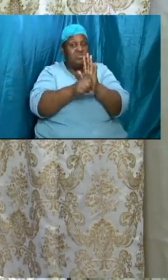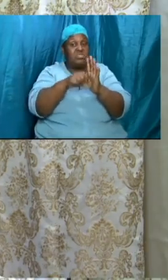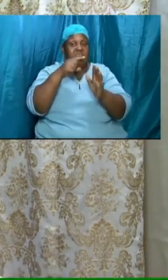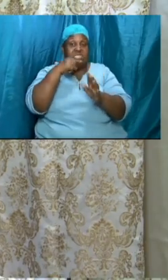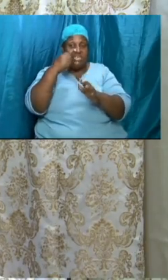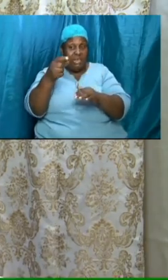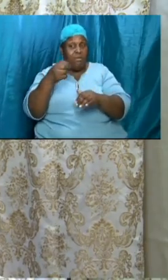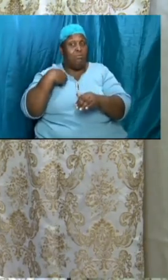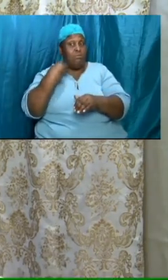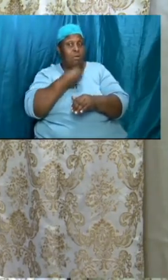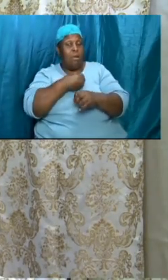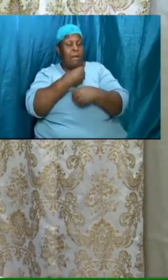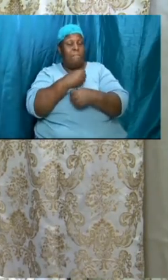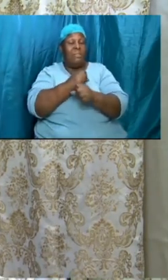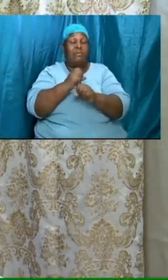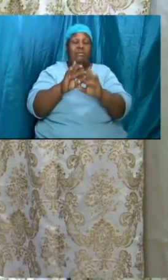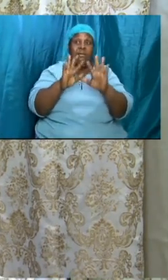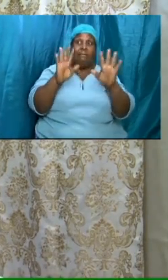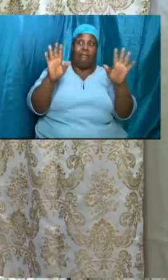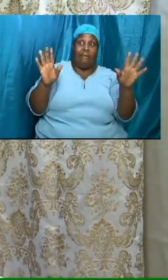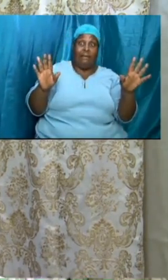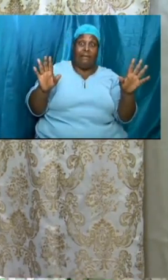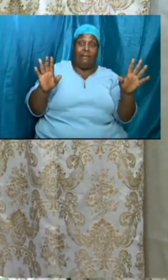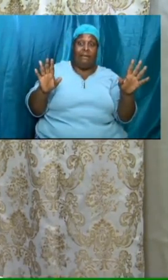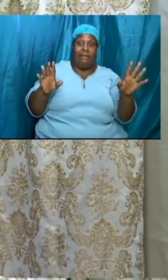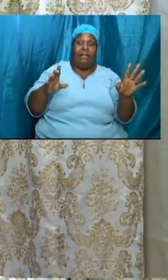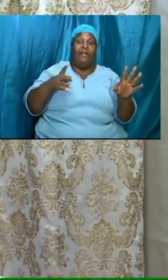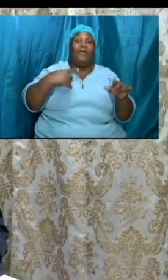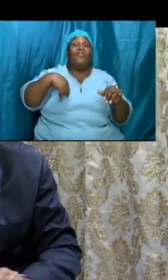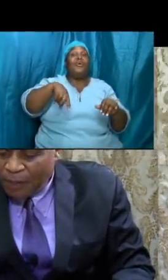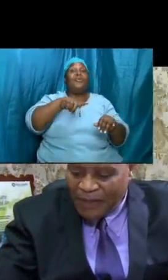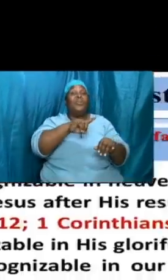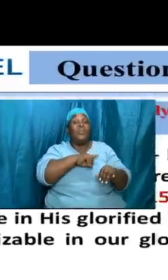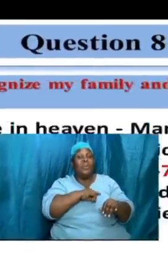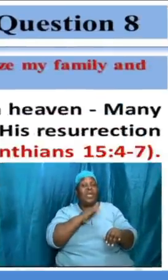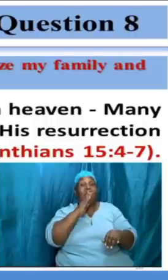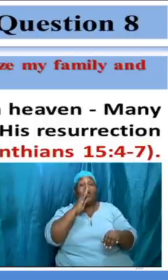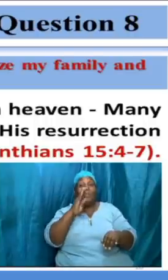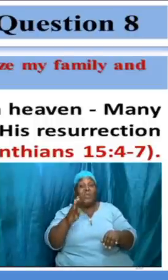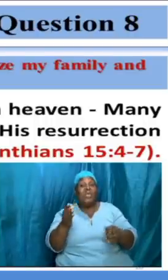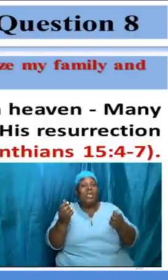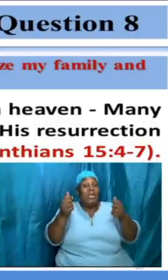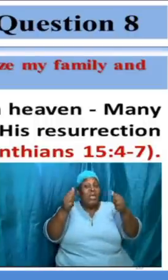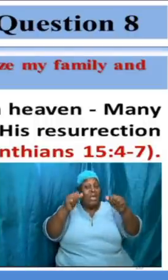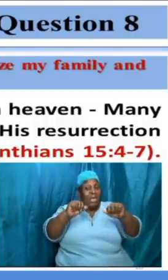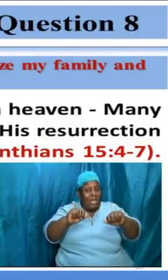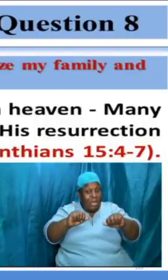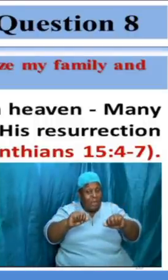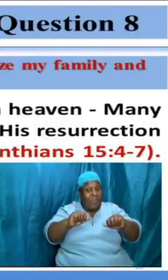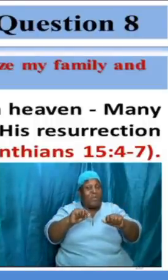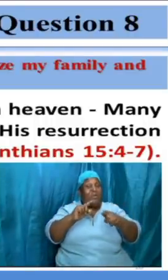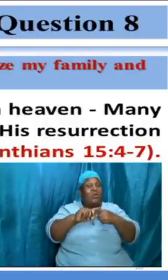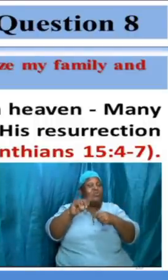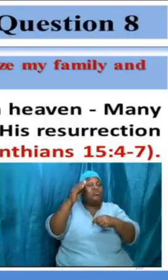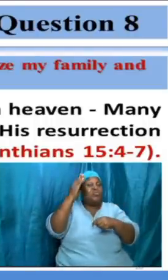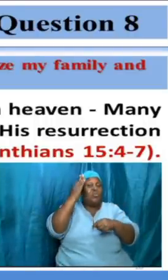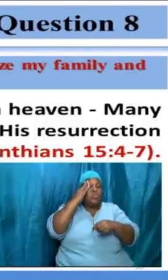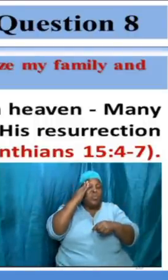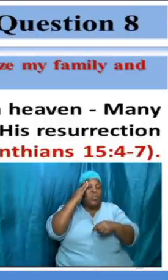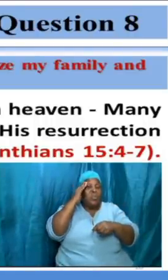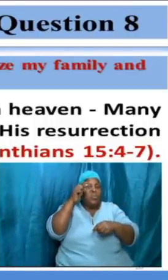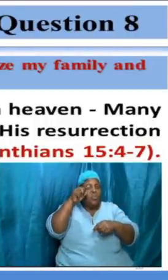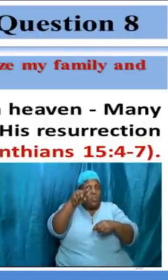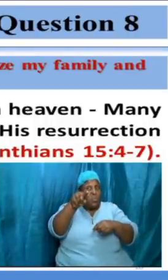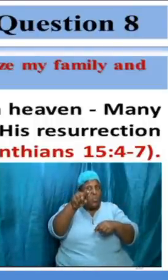yes that we will be able to recognize each other